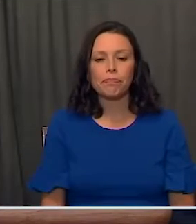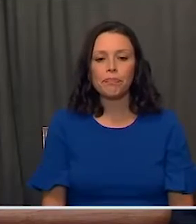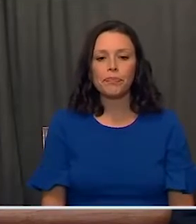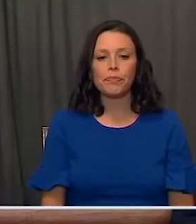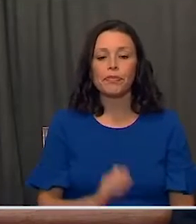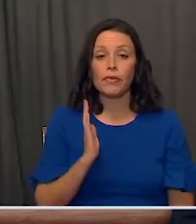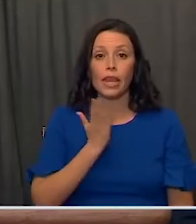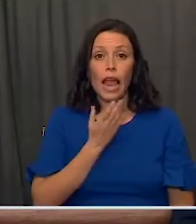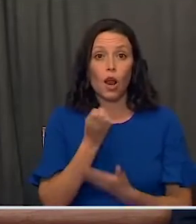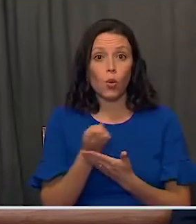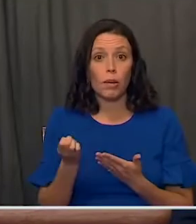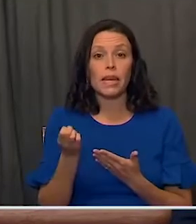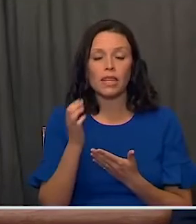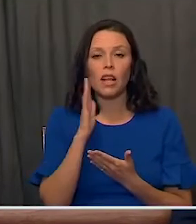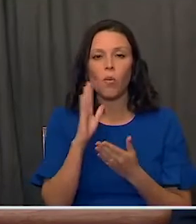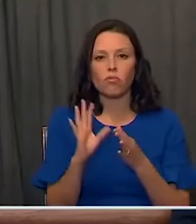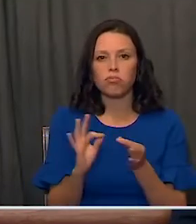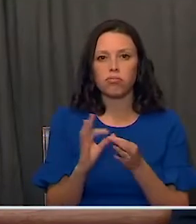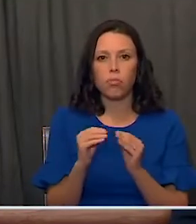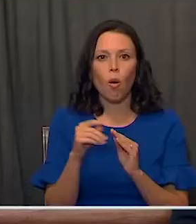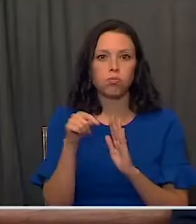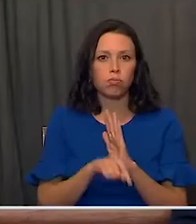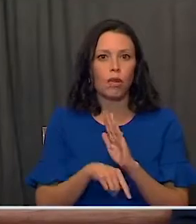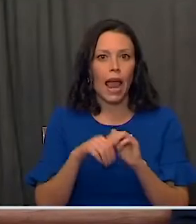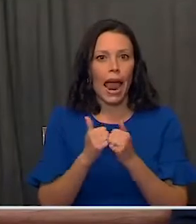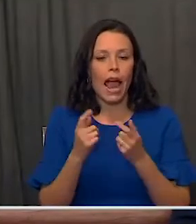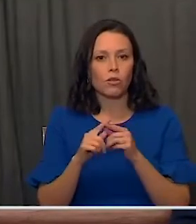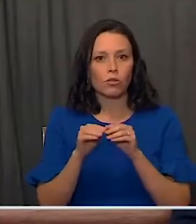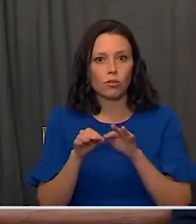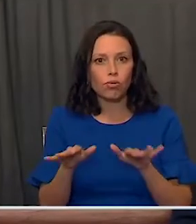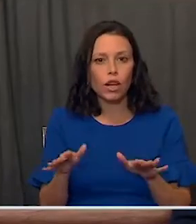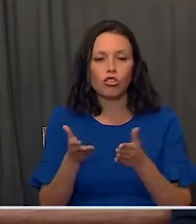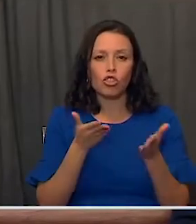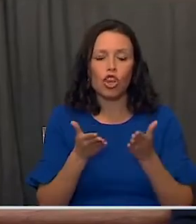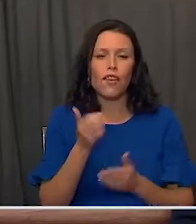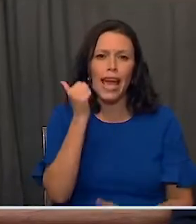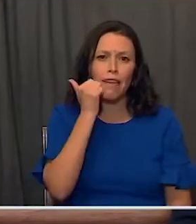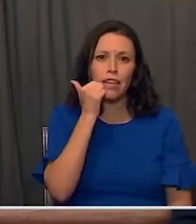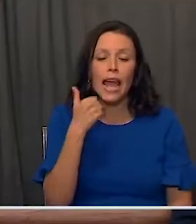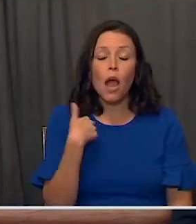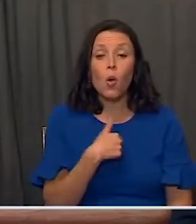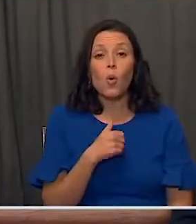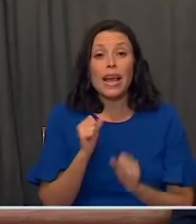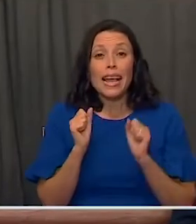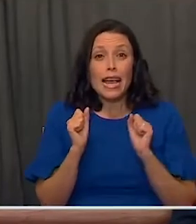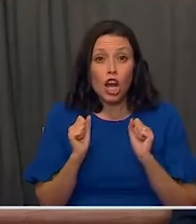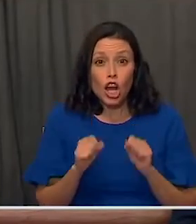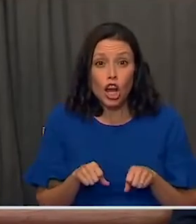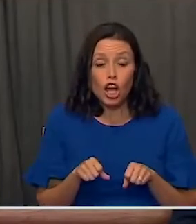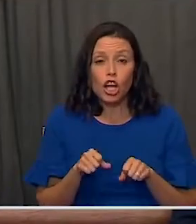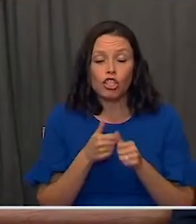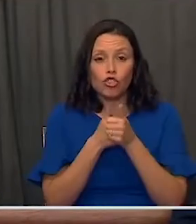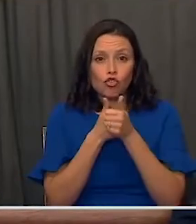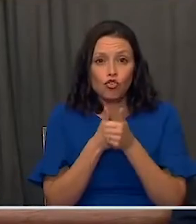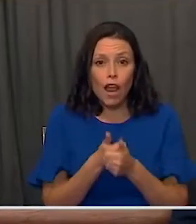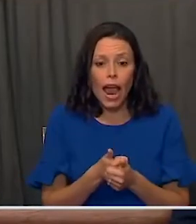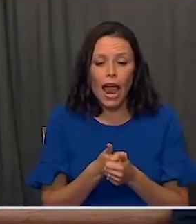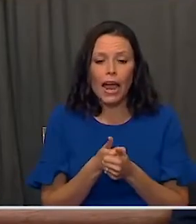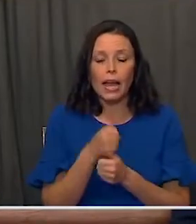of supplies, you will hear described in great detail, continues to surge each and every day. We actually are able to track